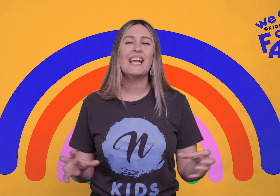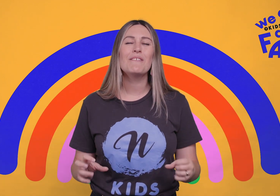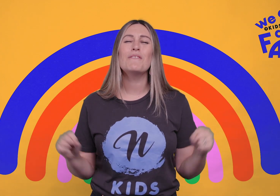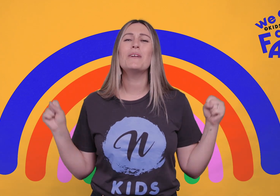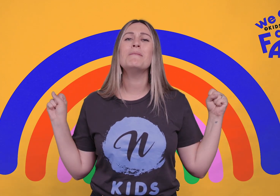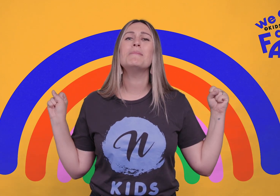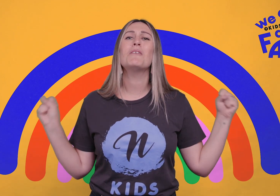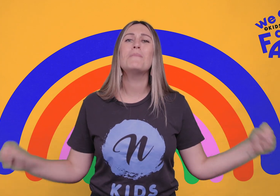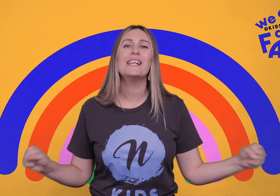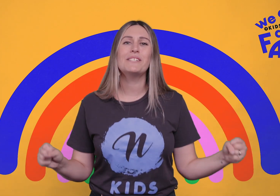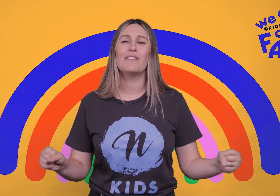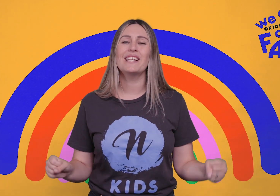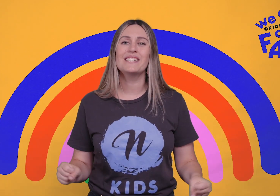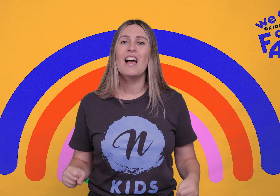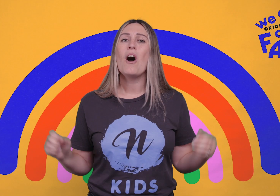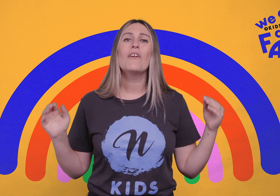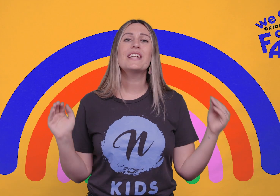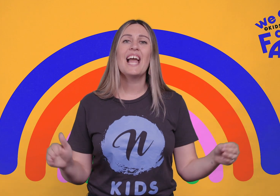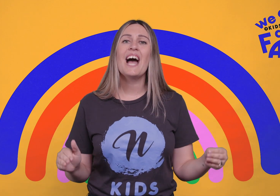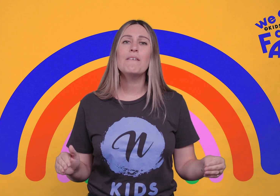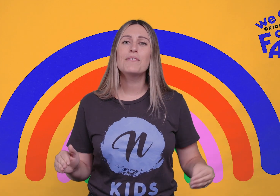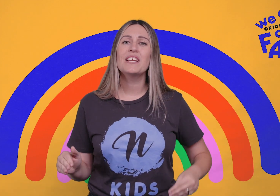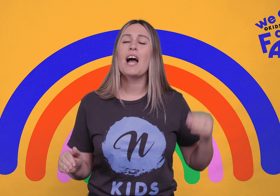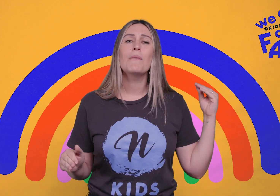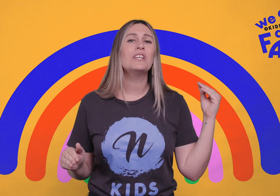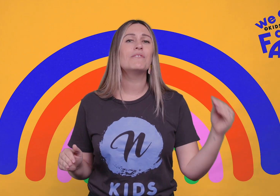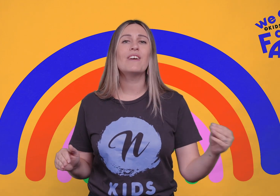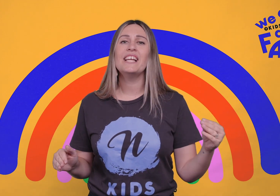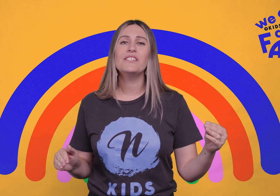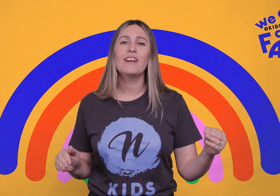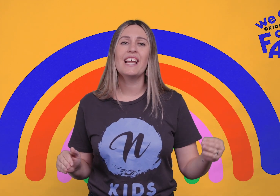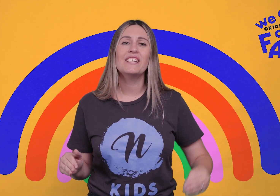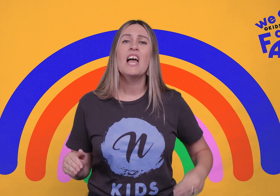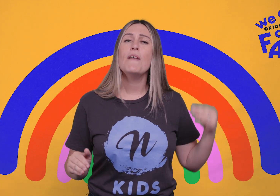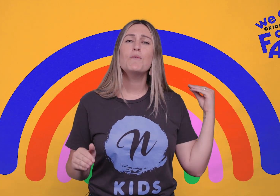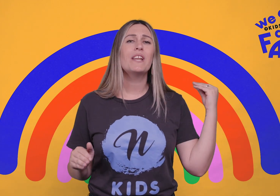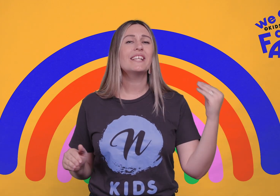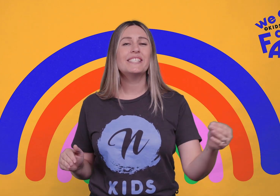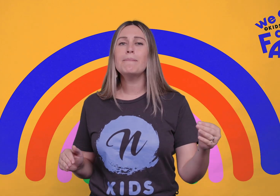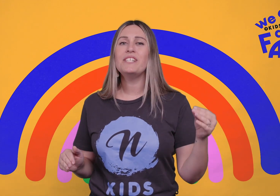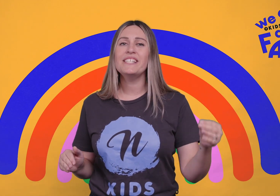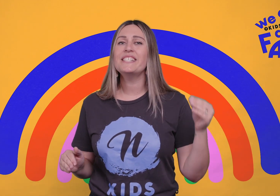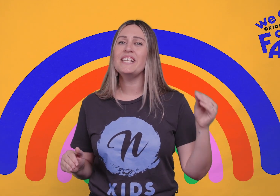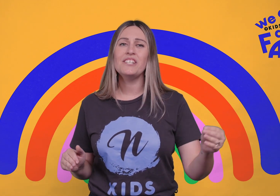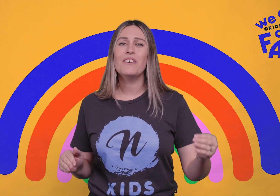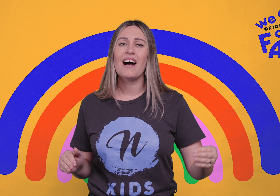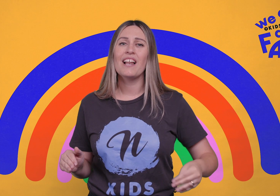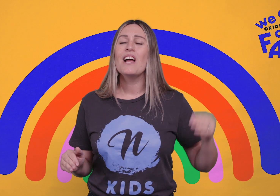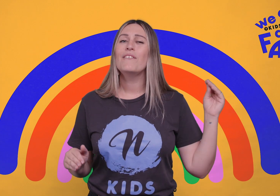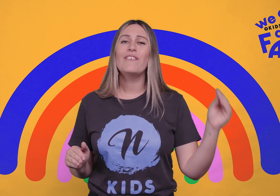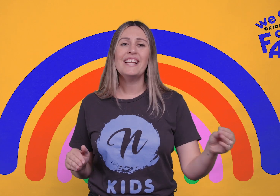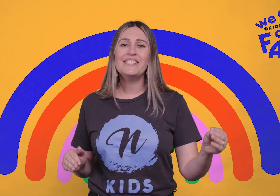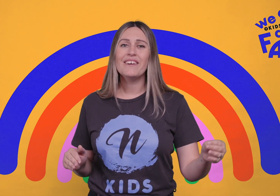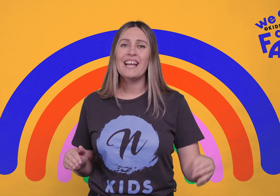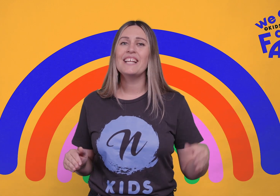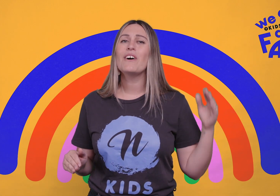and Savior. If you want him to be your best friend. On the count of three, want you to raise your hand. If you want to accept Jesus into your heart.